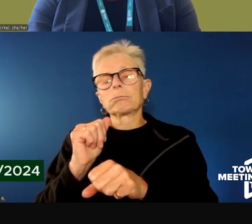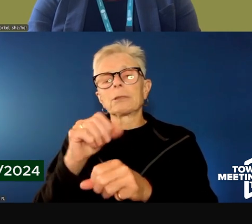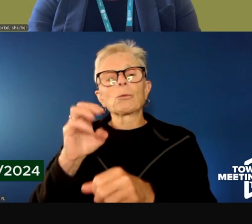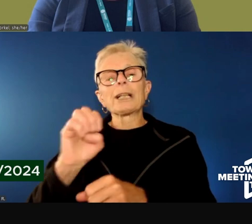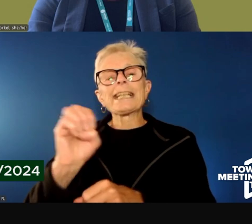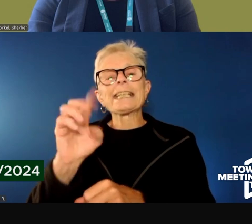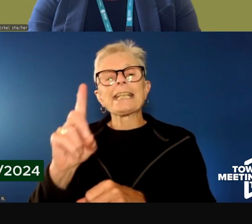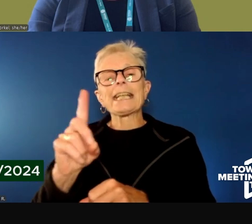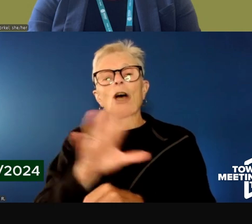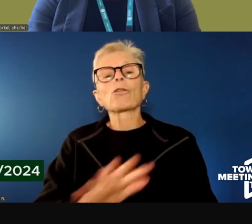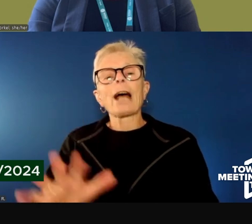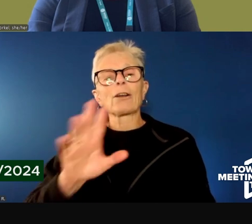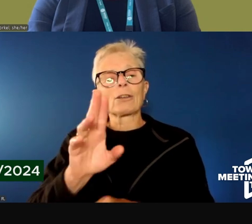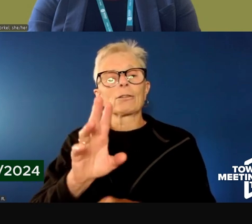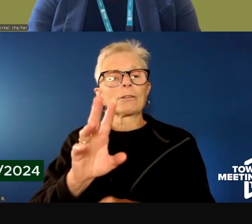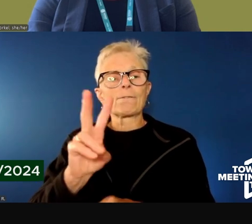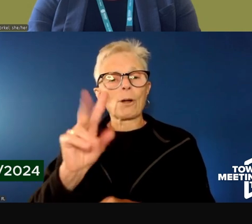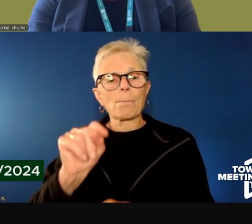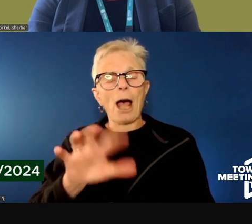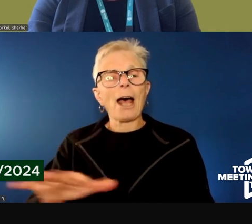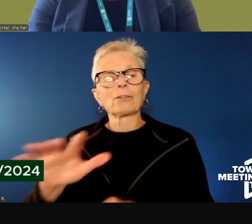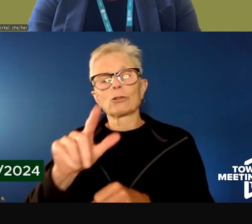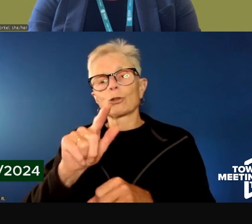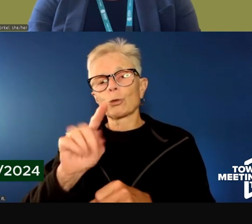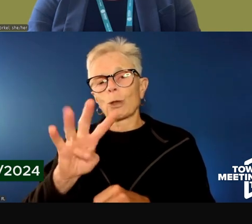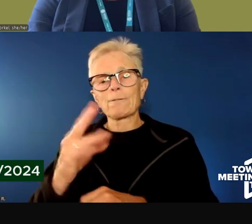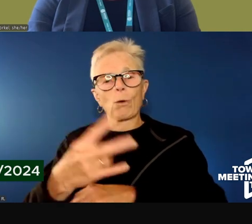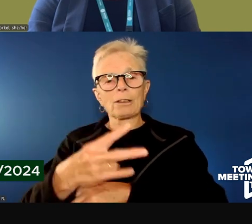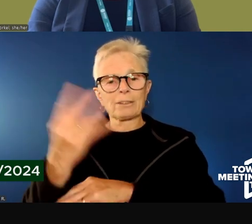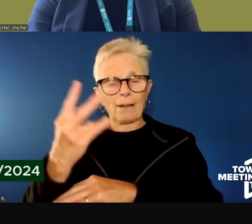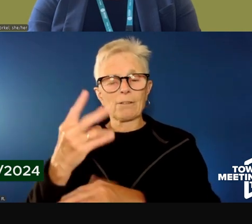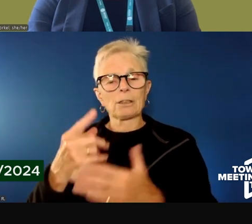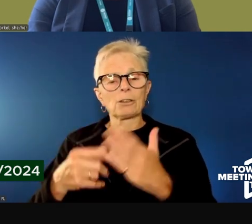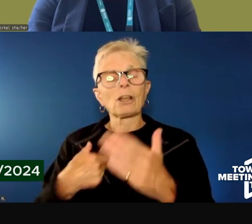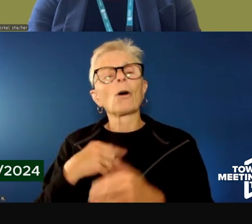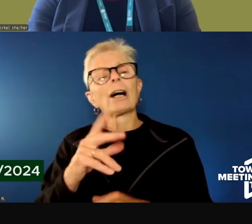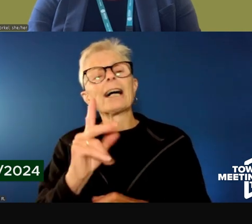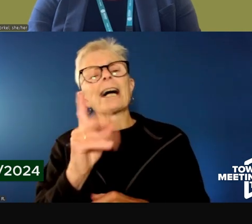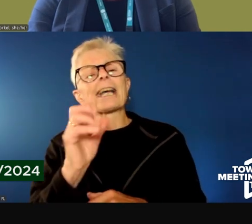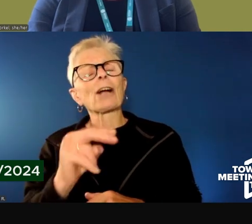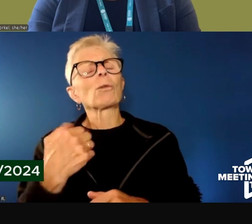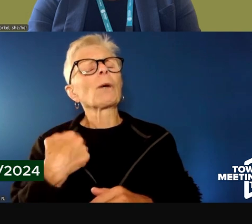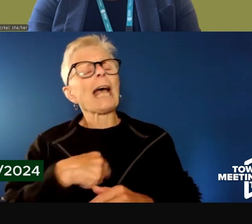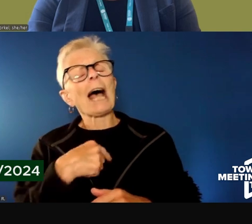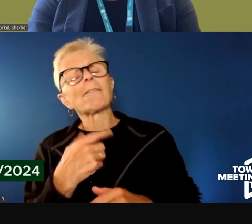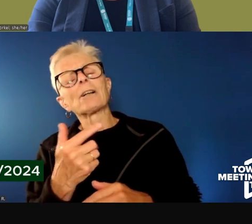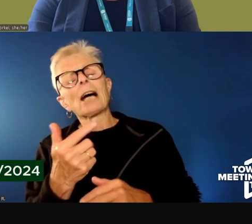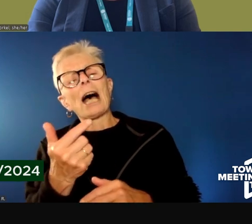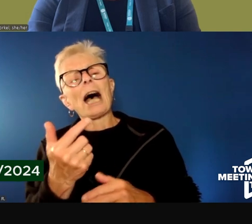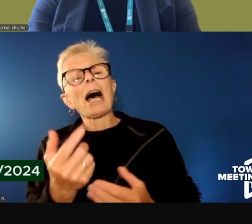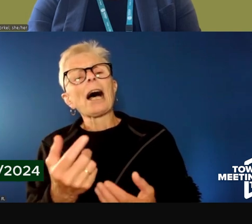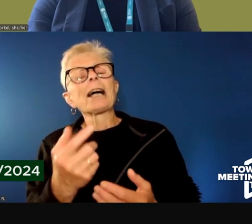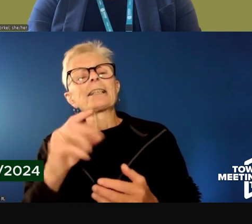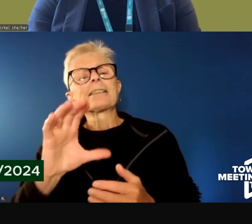Hey, we have a number of questions about the level of service that CHC will be providing